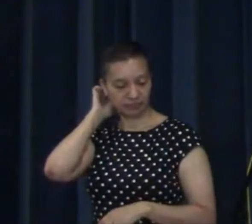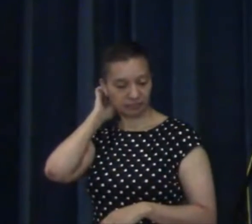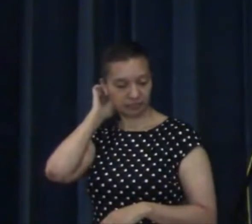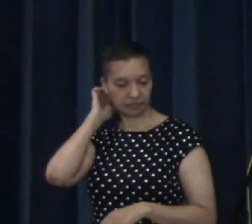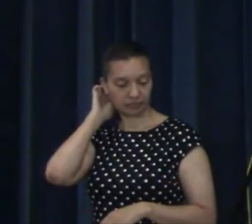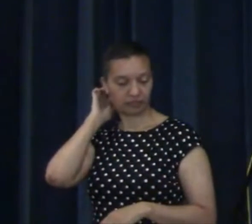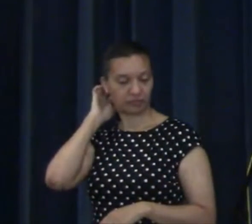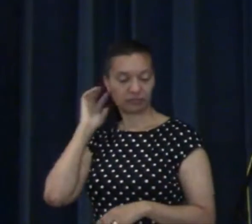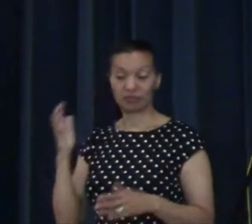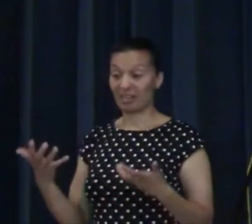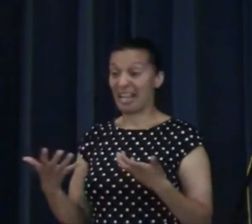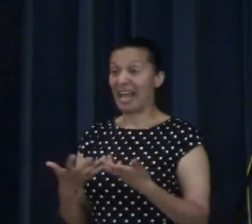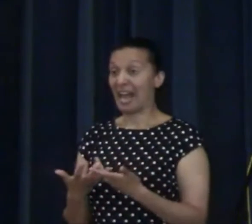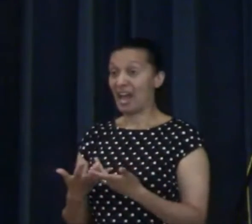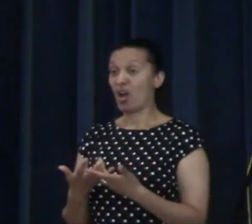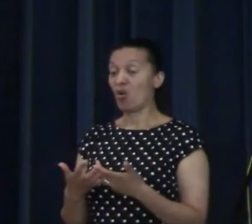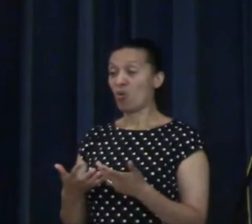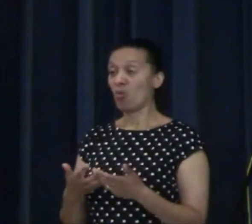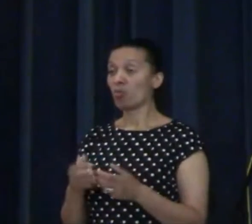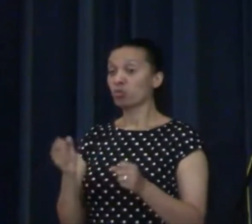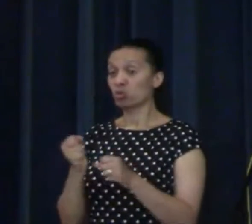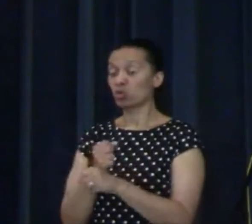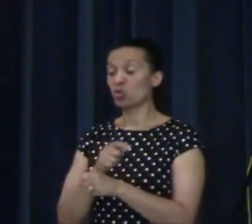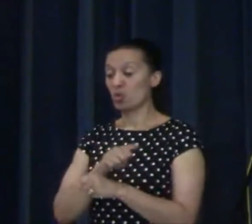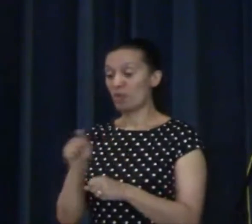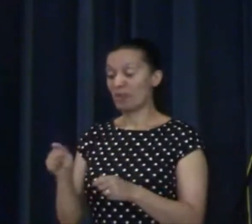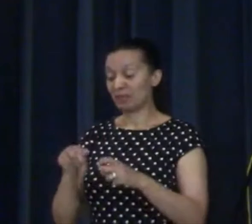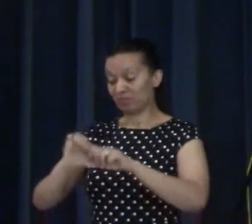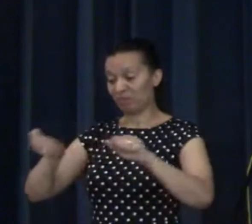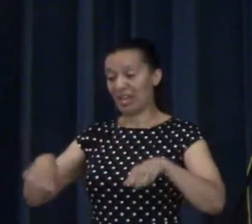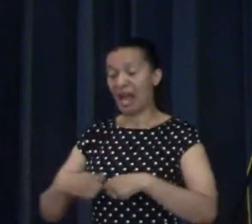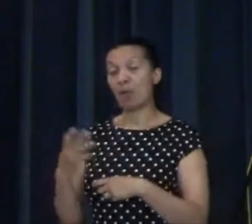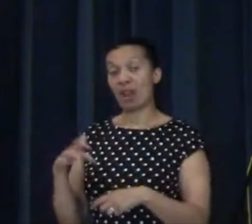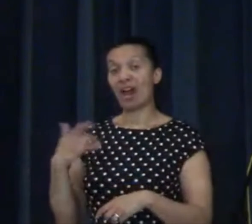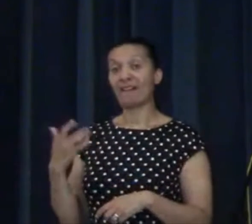So how do we apply this to our lives?